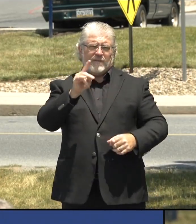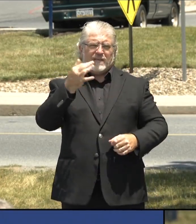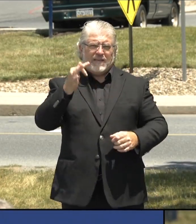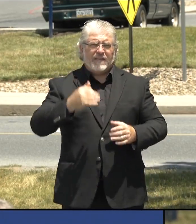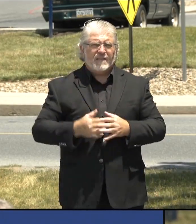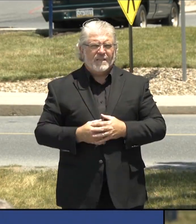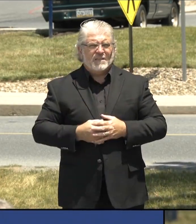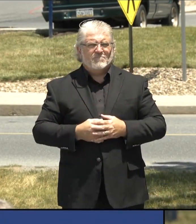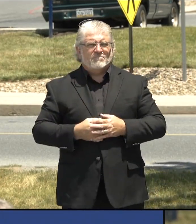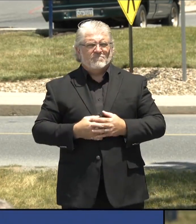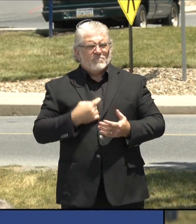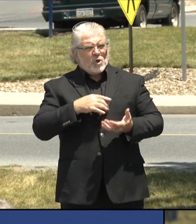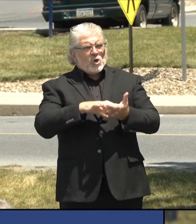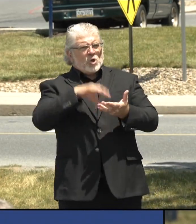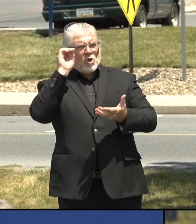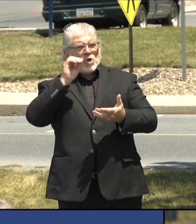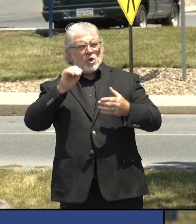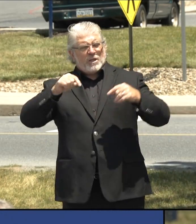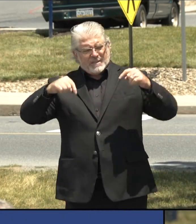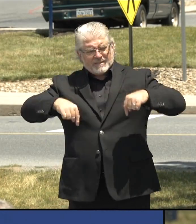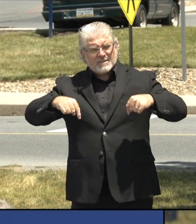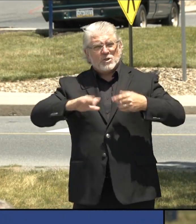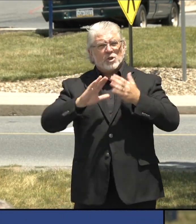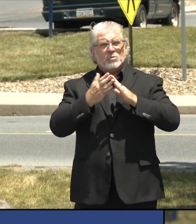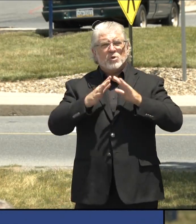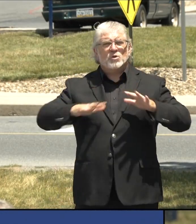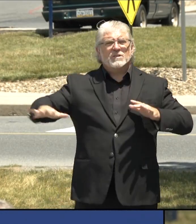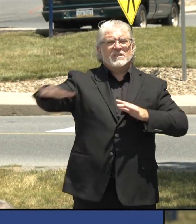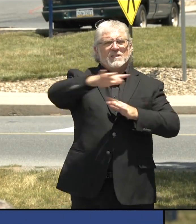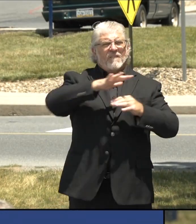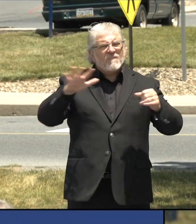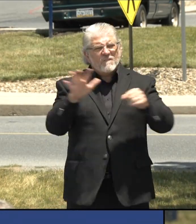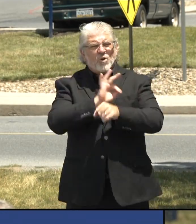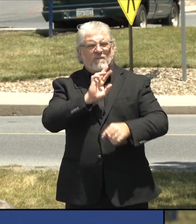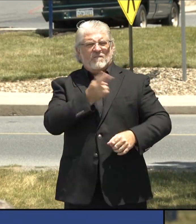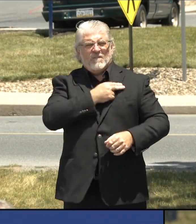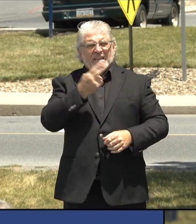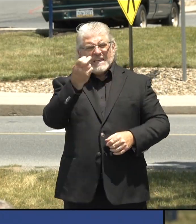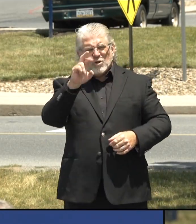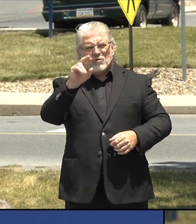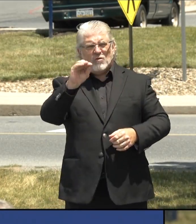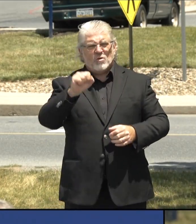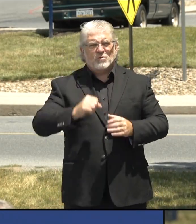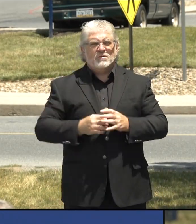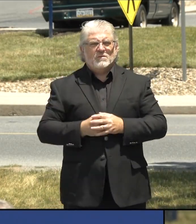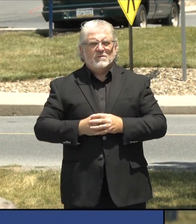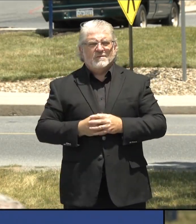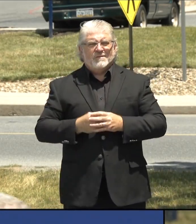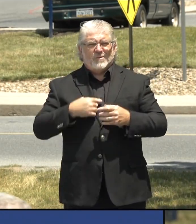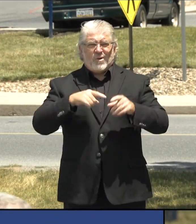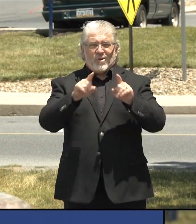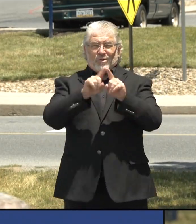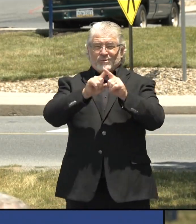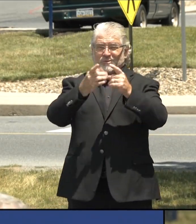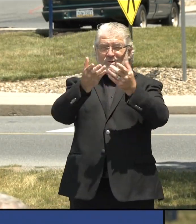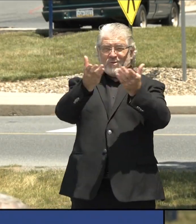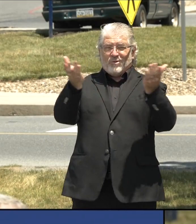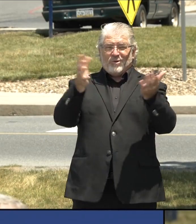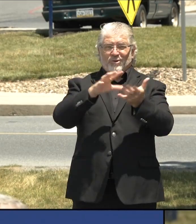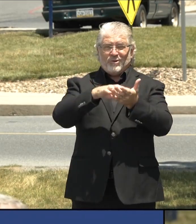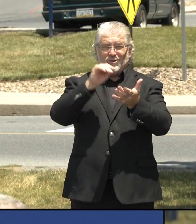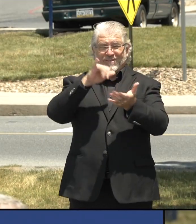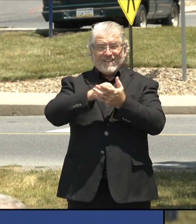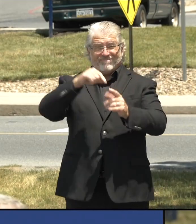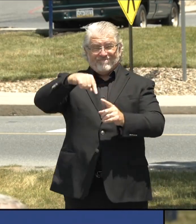heroes, including the ones who are here with us today. And we have also learned that this virus is not